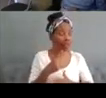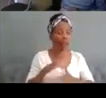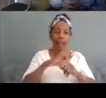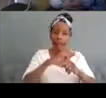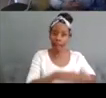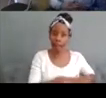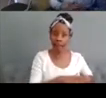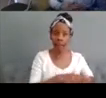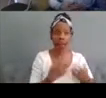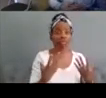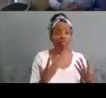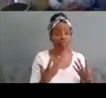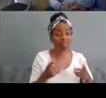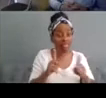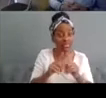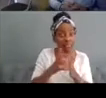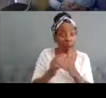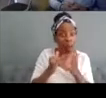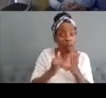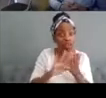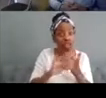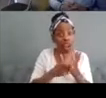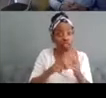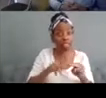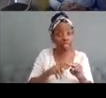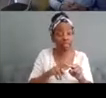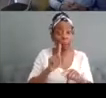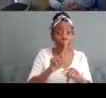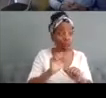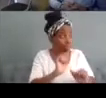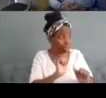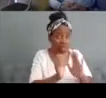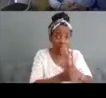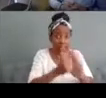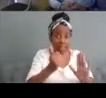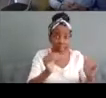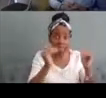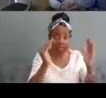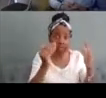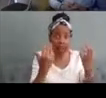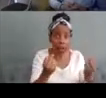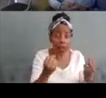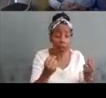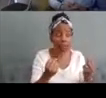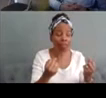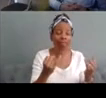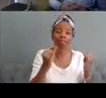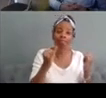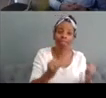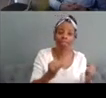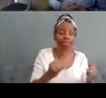like sharif's for example if you don't have access to higher production values